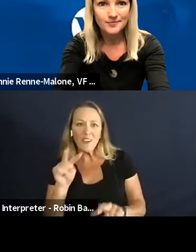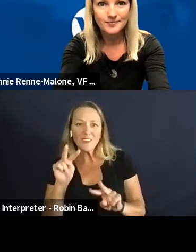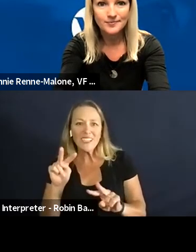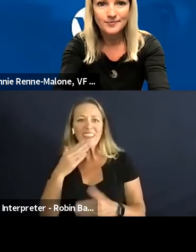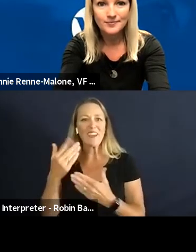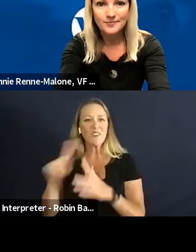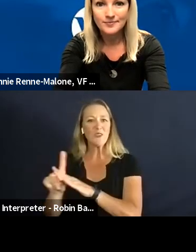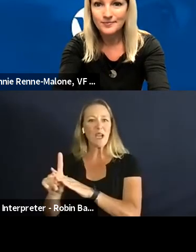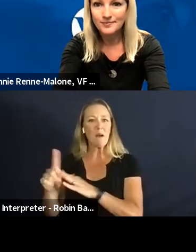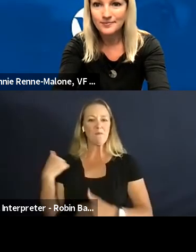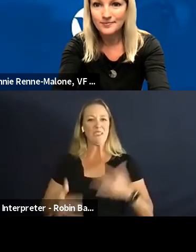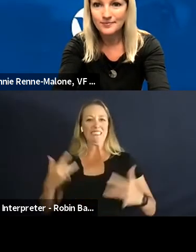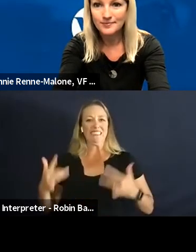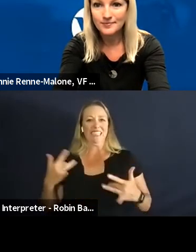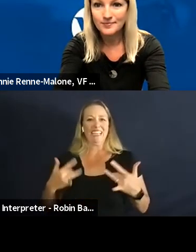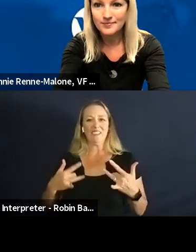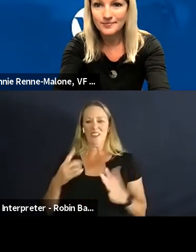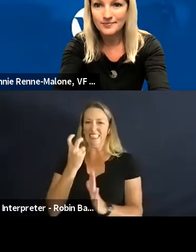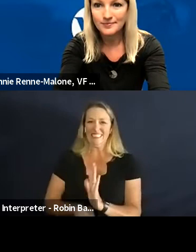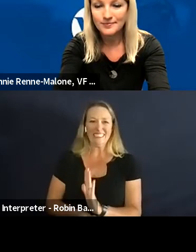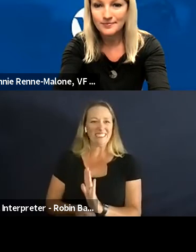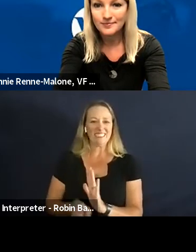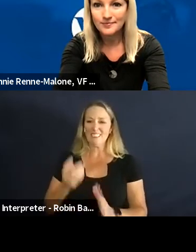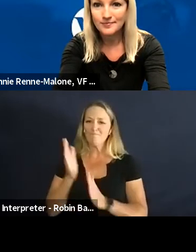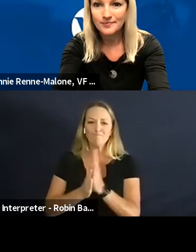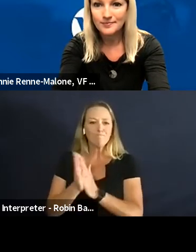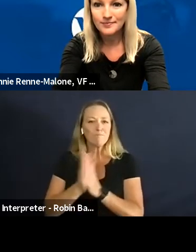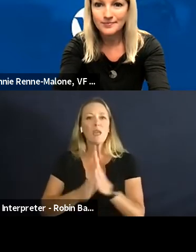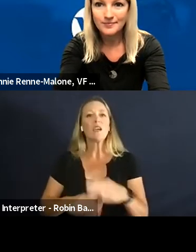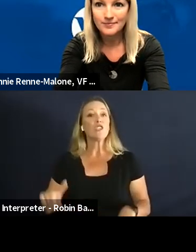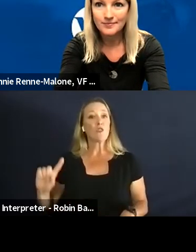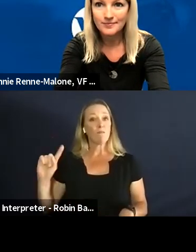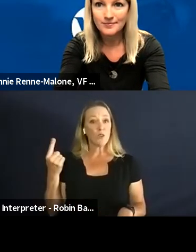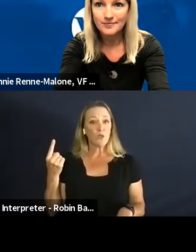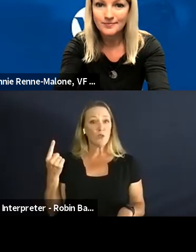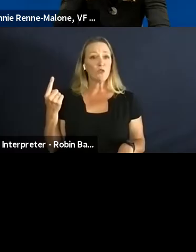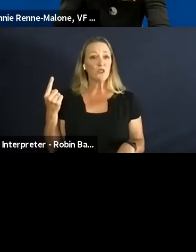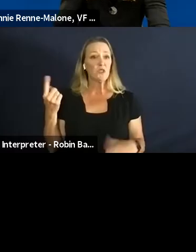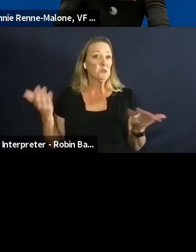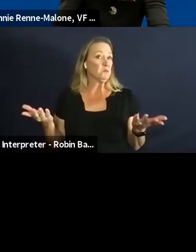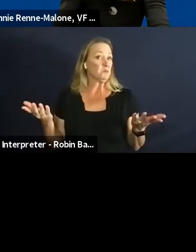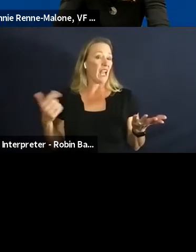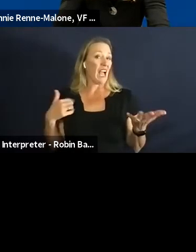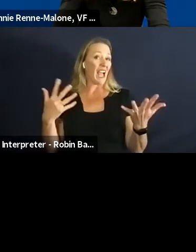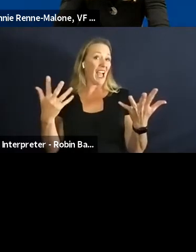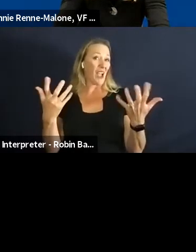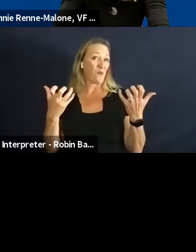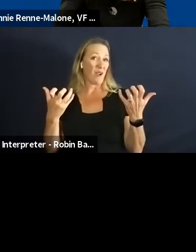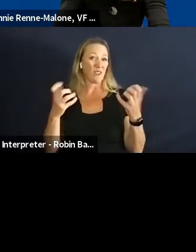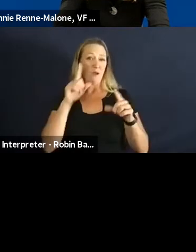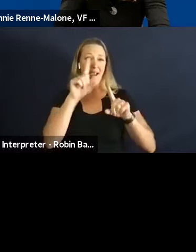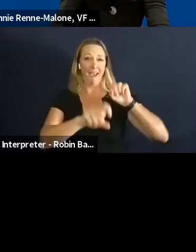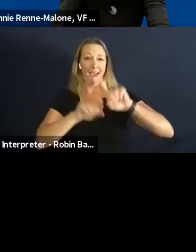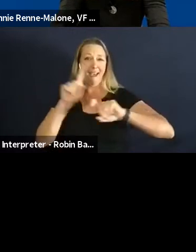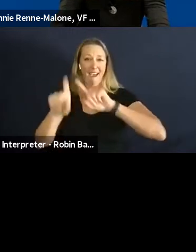showing up. We're excited to kind of dive into this content. So I guess first up I would love to ask each of you